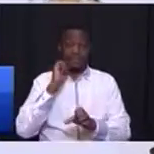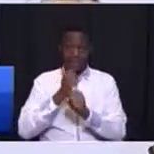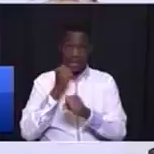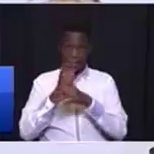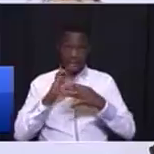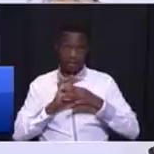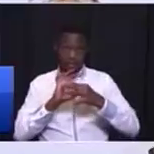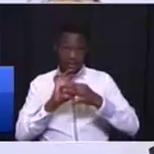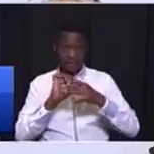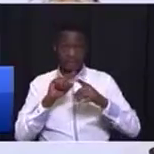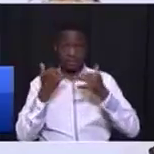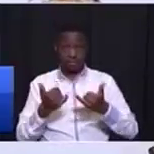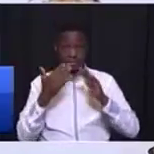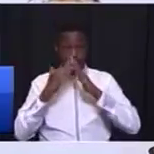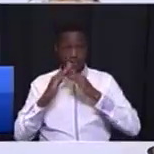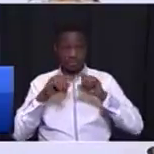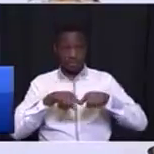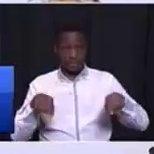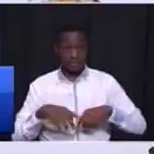commitment to these communities today